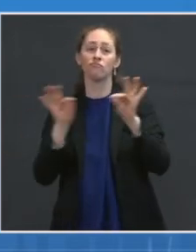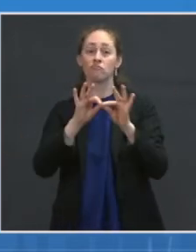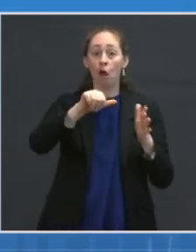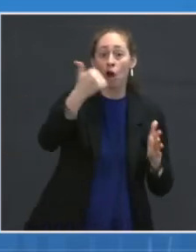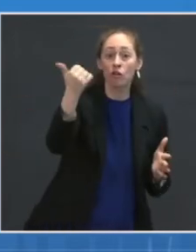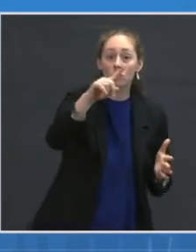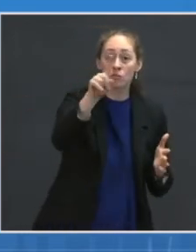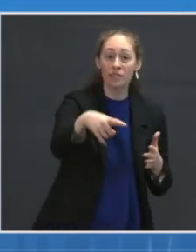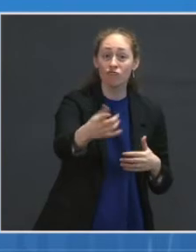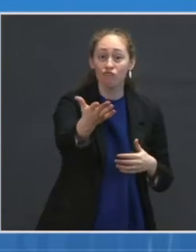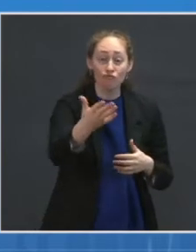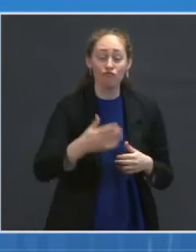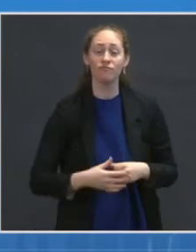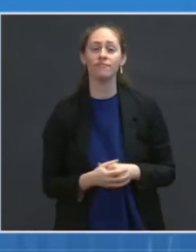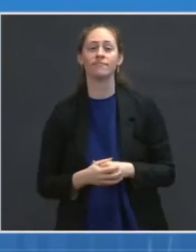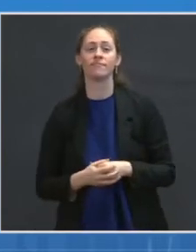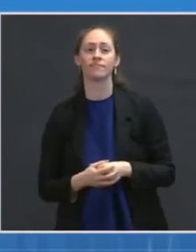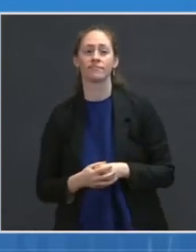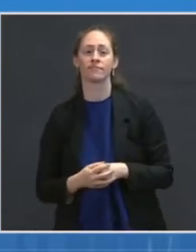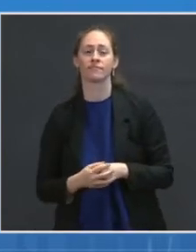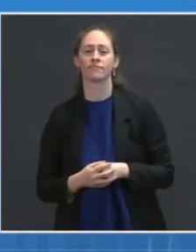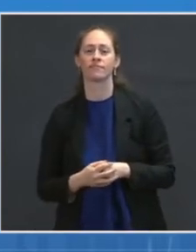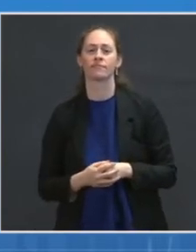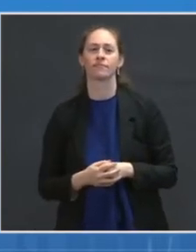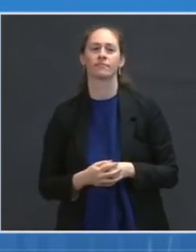Next, we'll go to Cheyenne Haslin at ABC News.